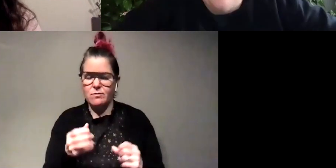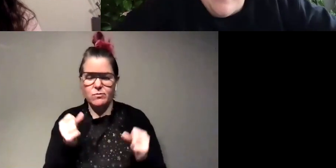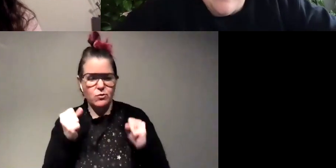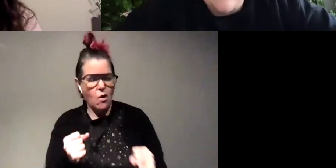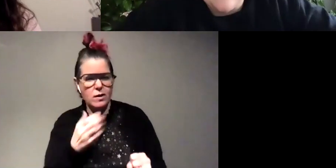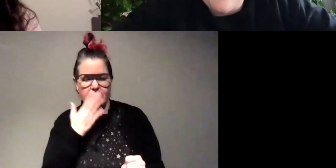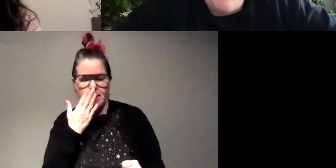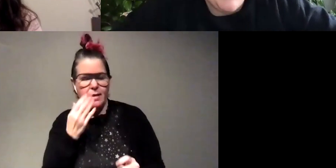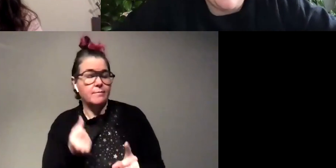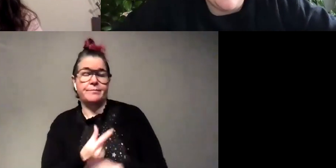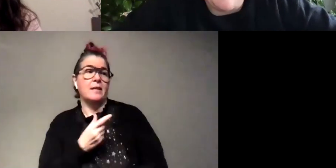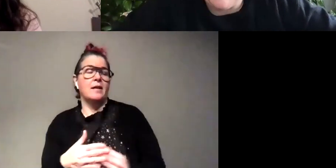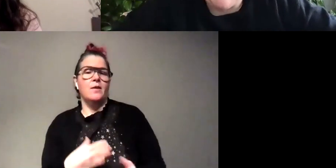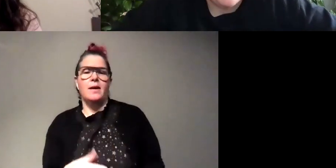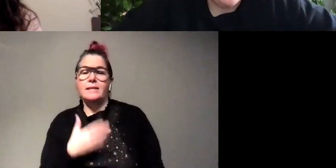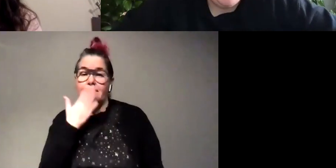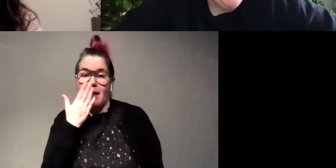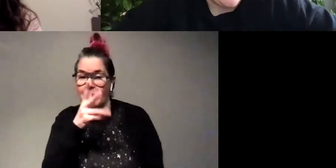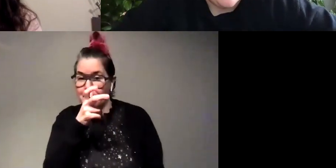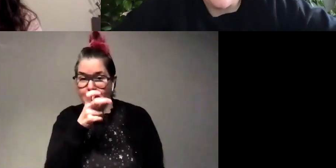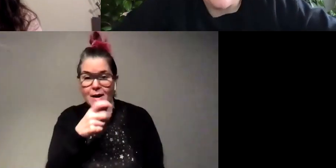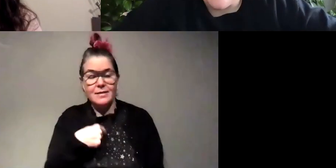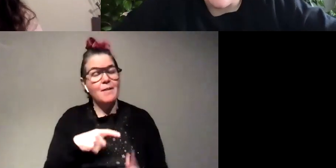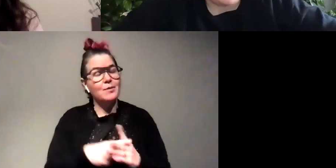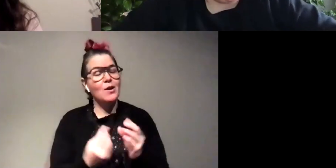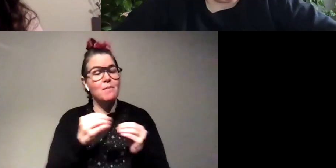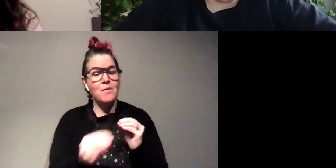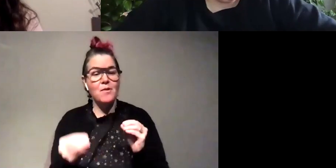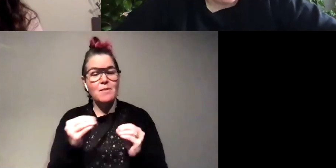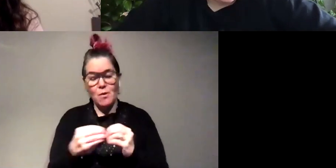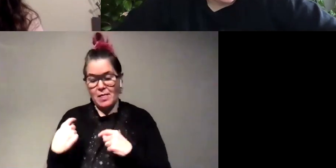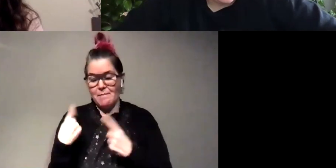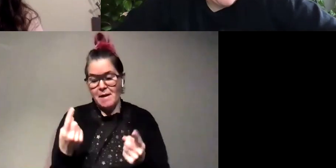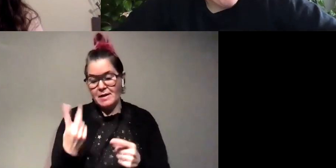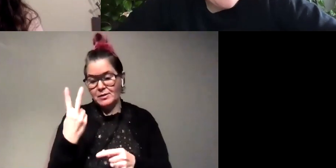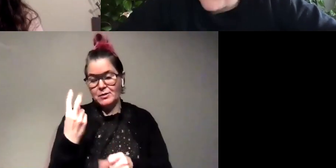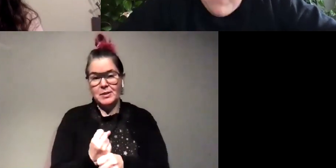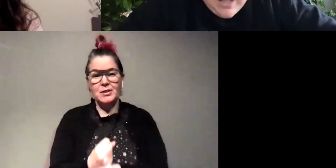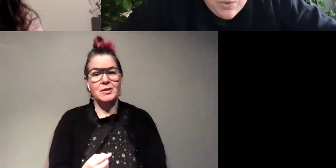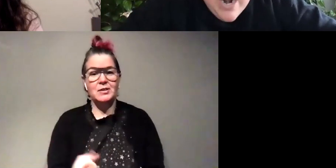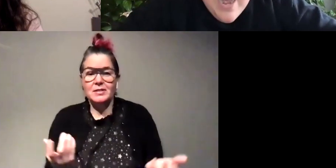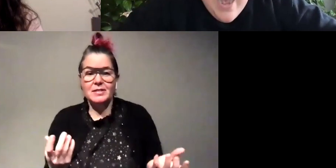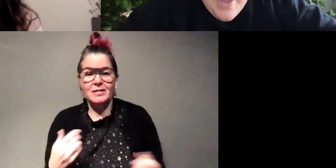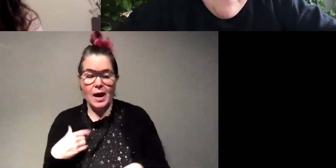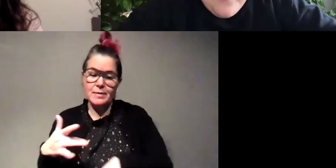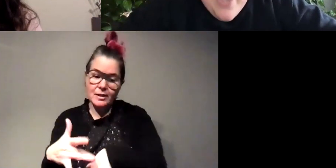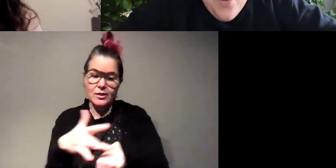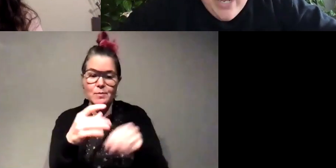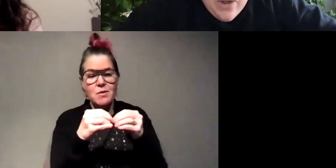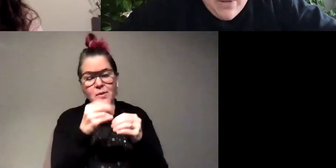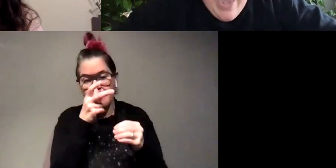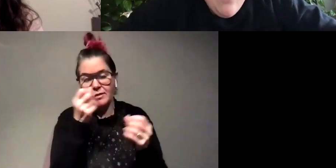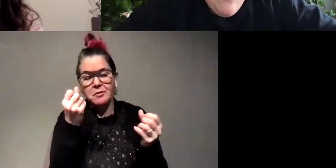uh sniffing bugs is something i've started doing more in the last couple years because i've been touching bugs more um